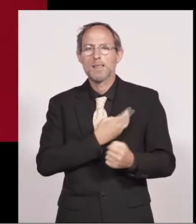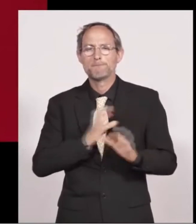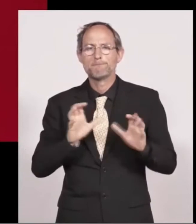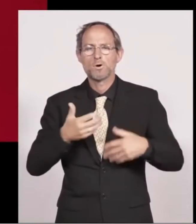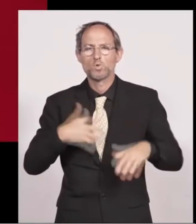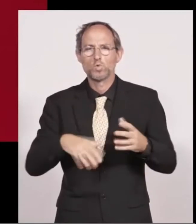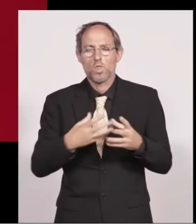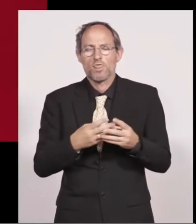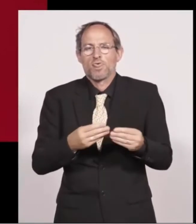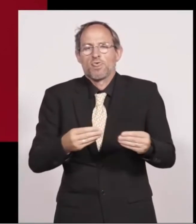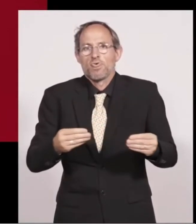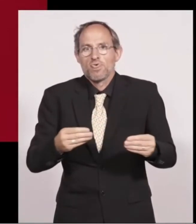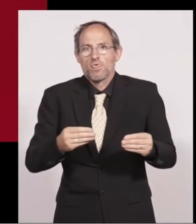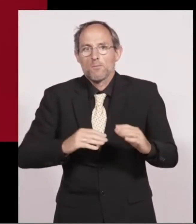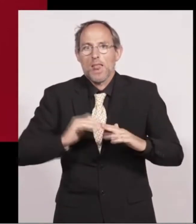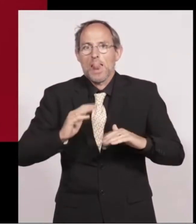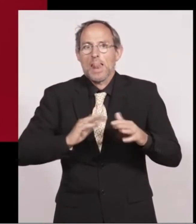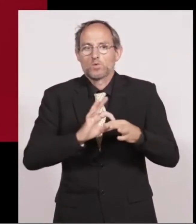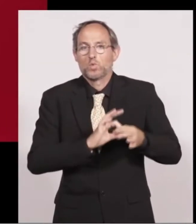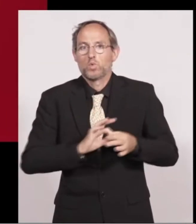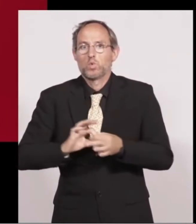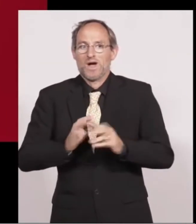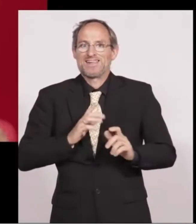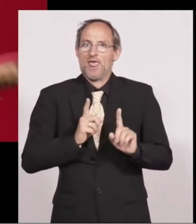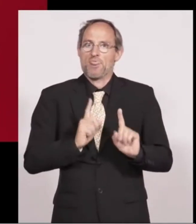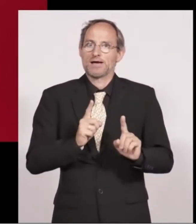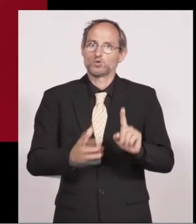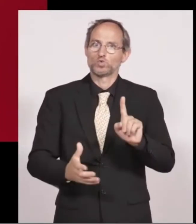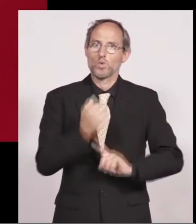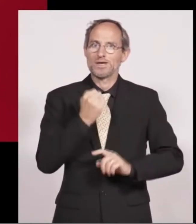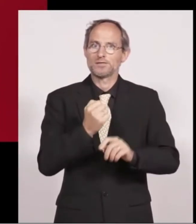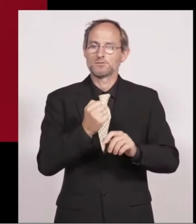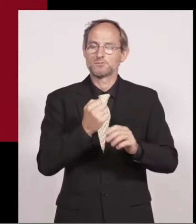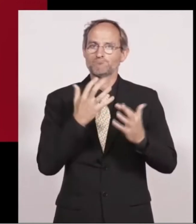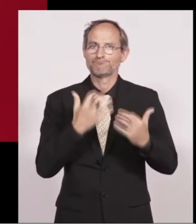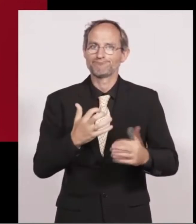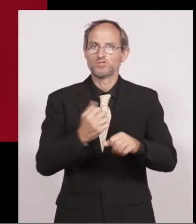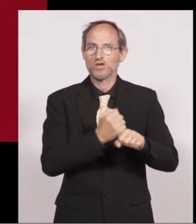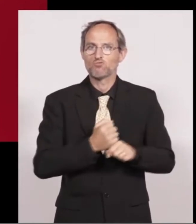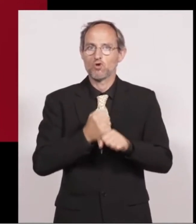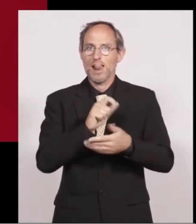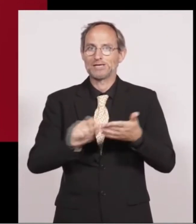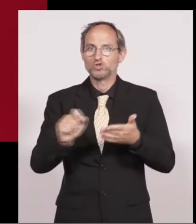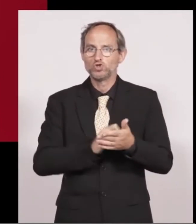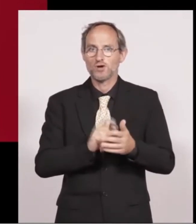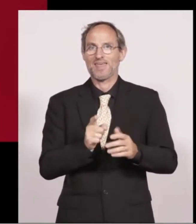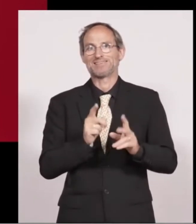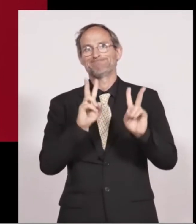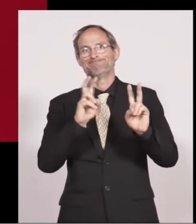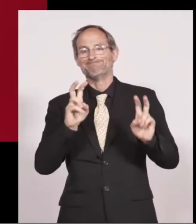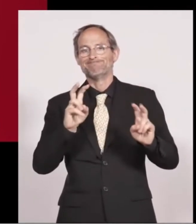build the unity we need to win a general election stronger future